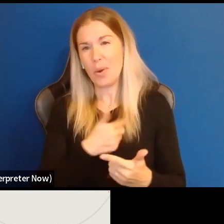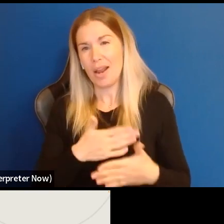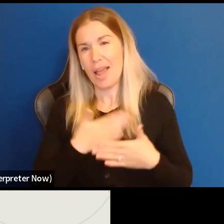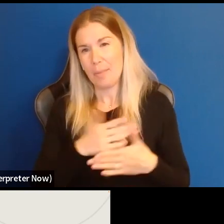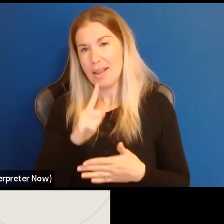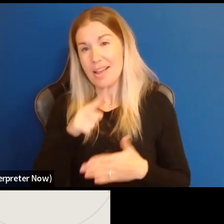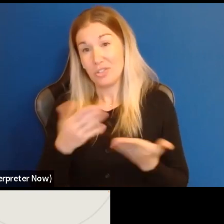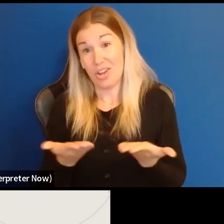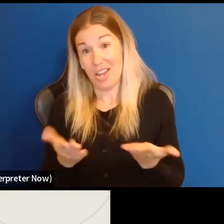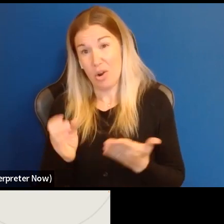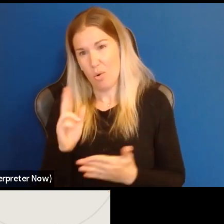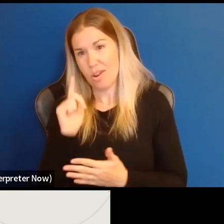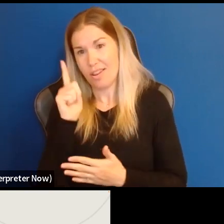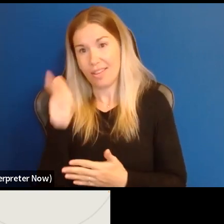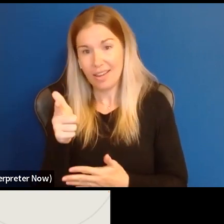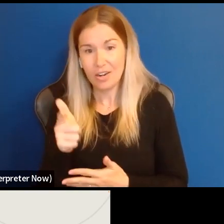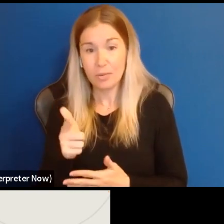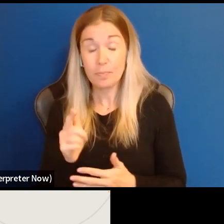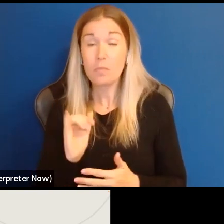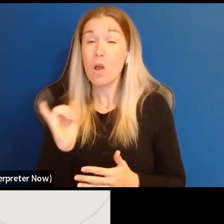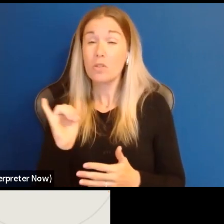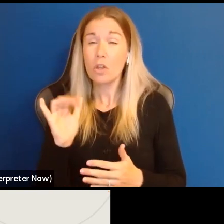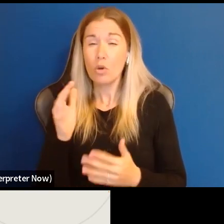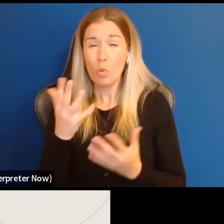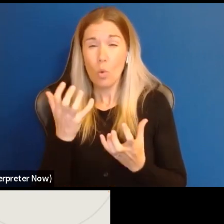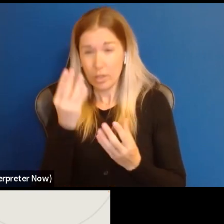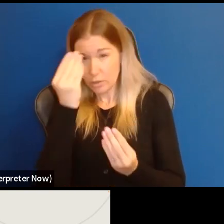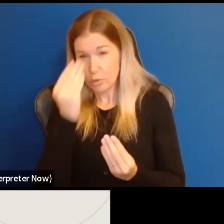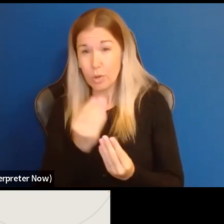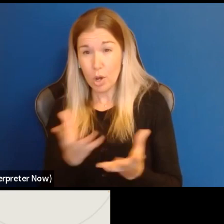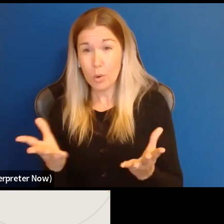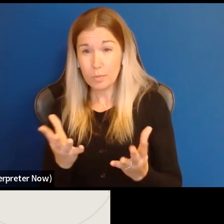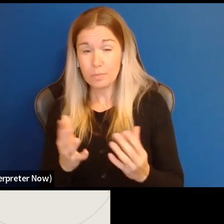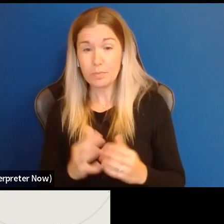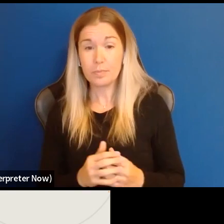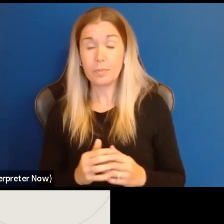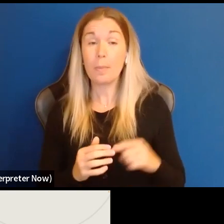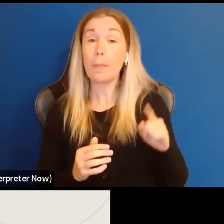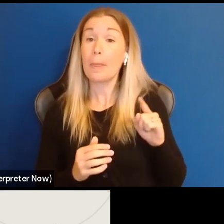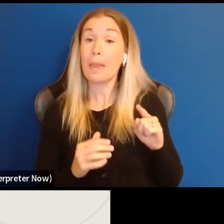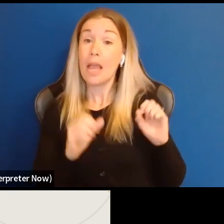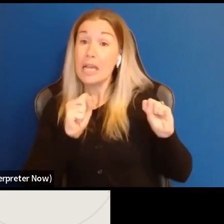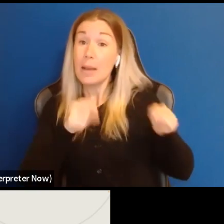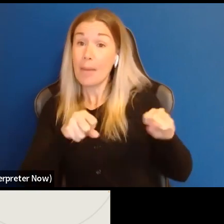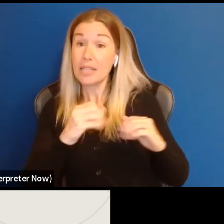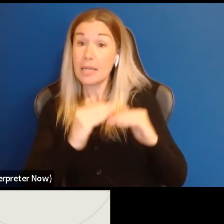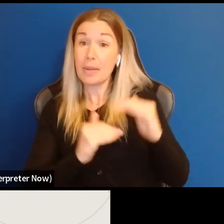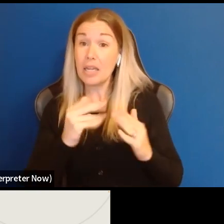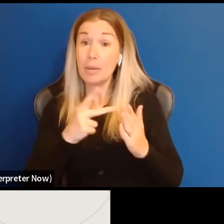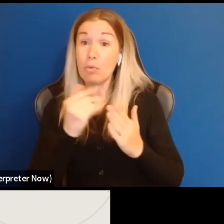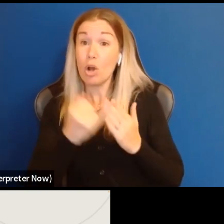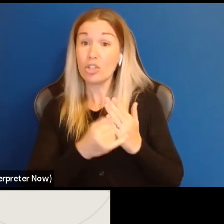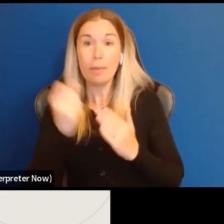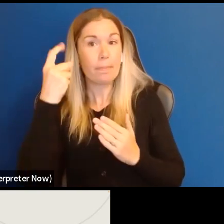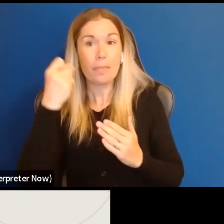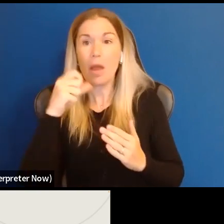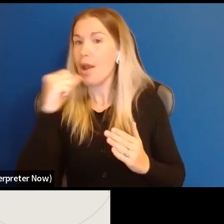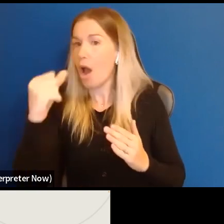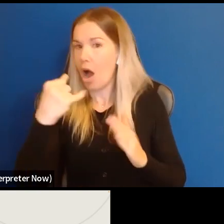at another time. One thing I do want to note is that a capacity building project is not an arts project.